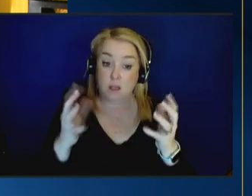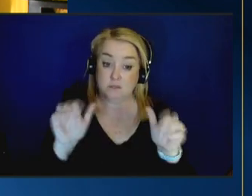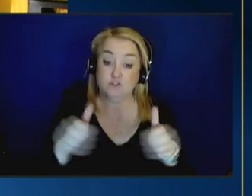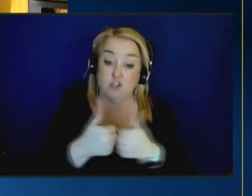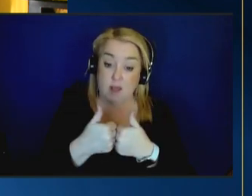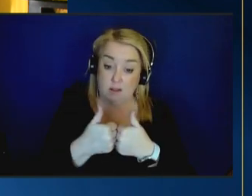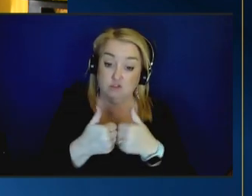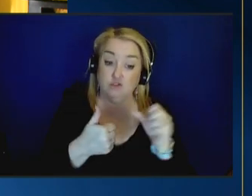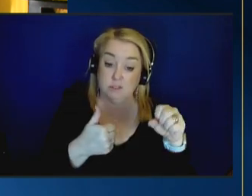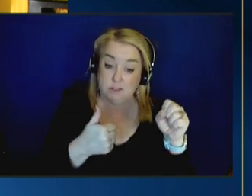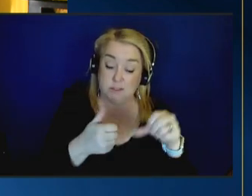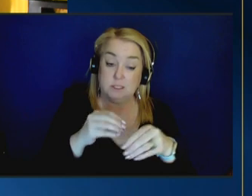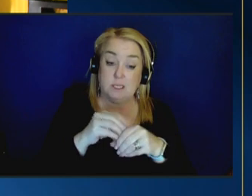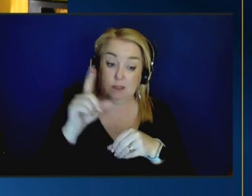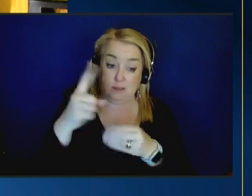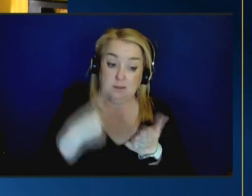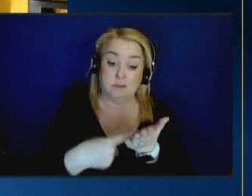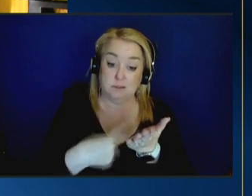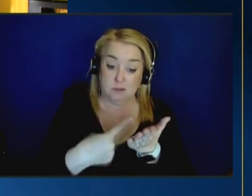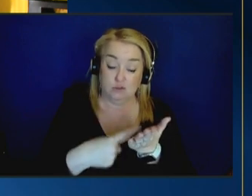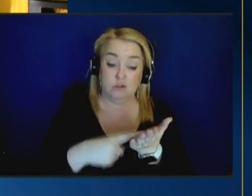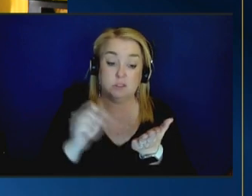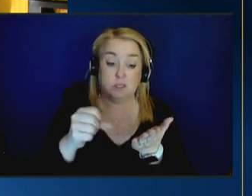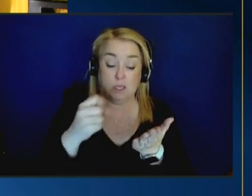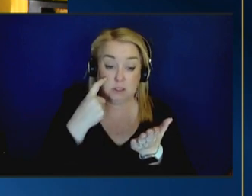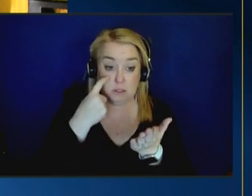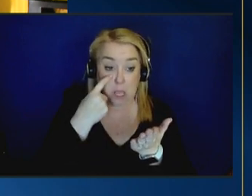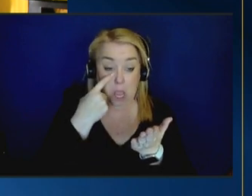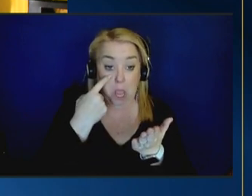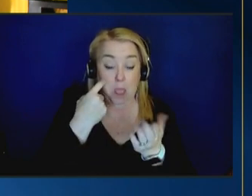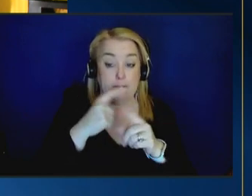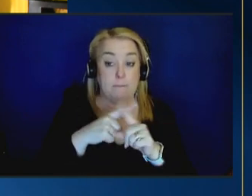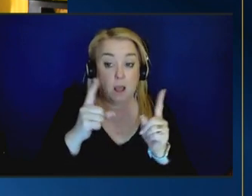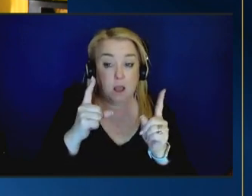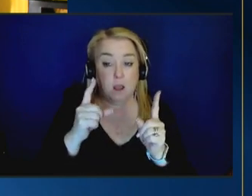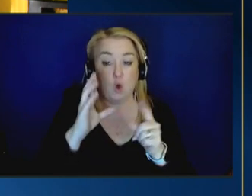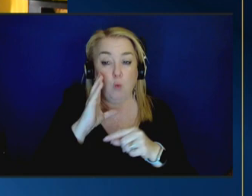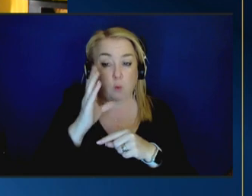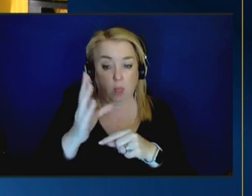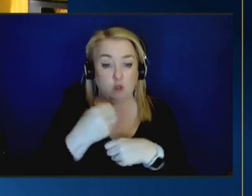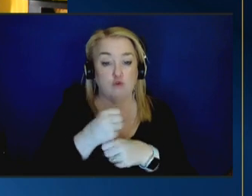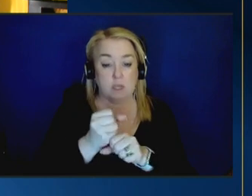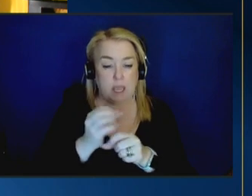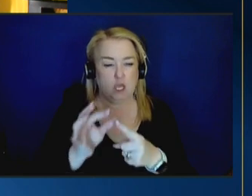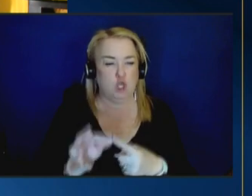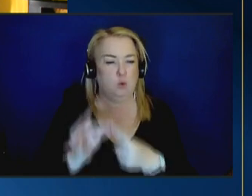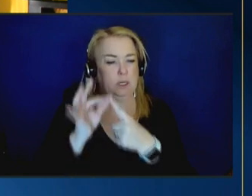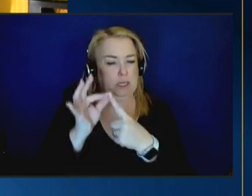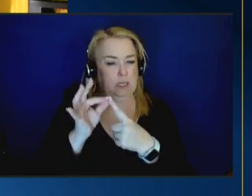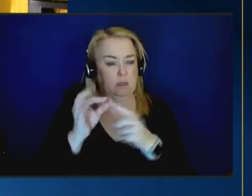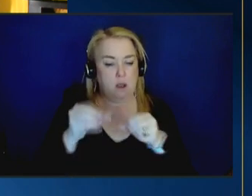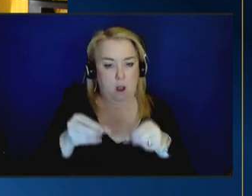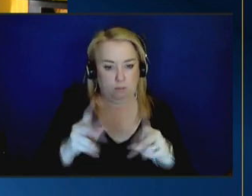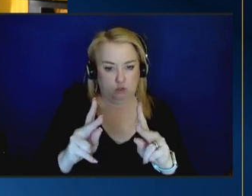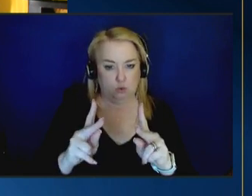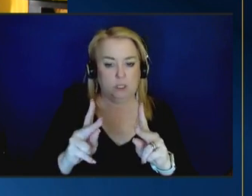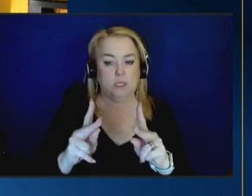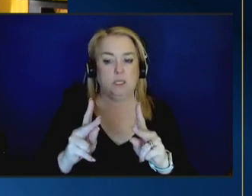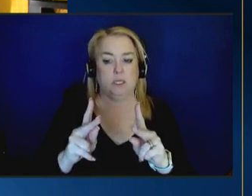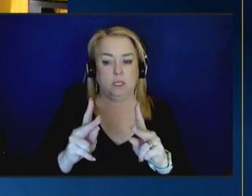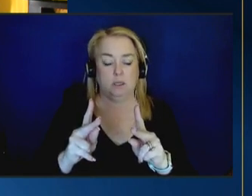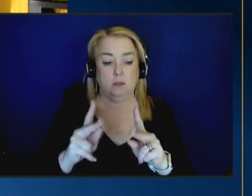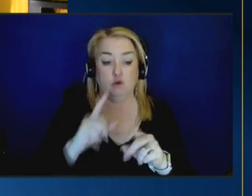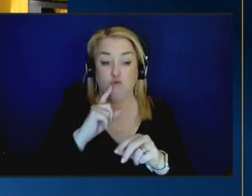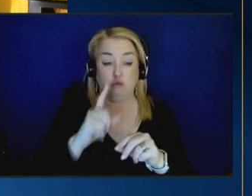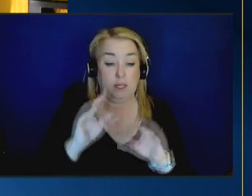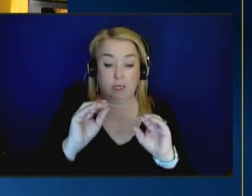related to this space but it it does create a very unique opportunity nobody's got an